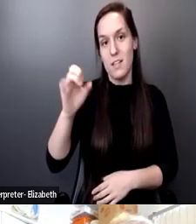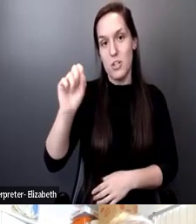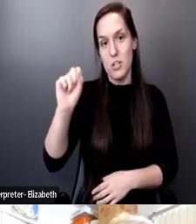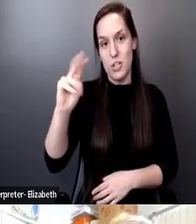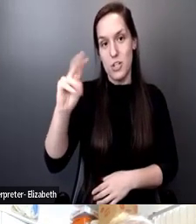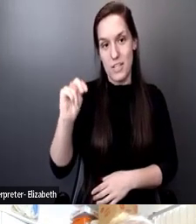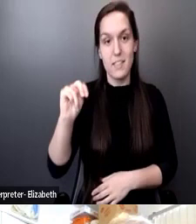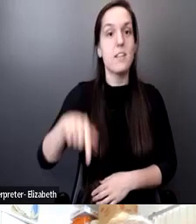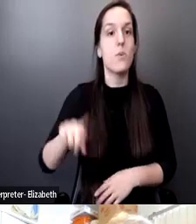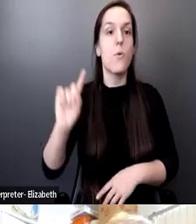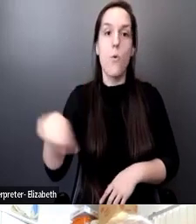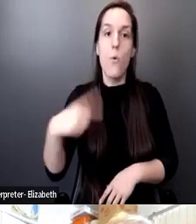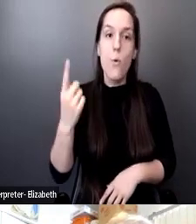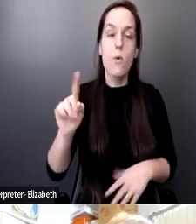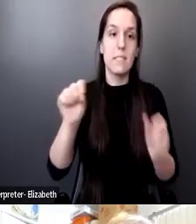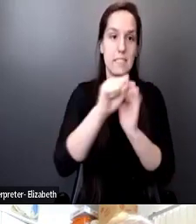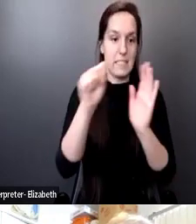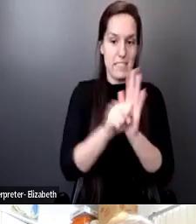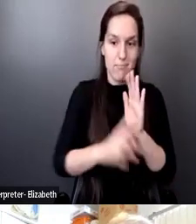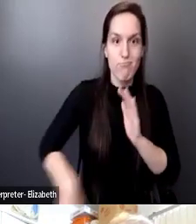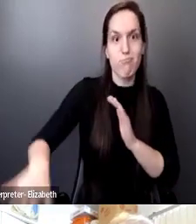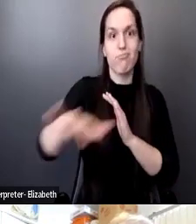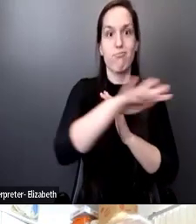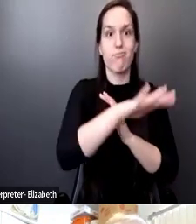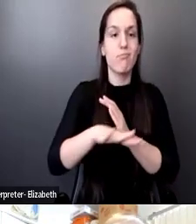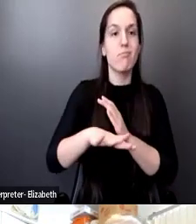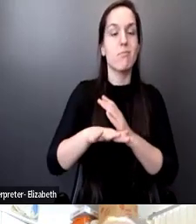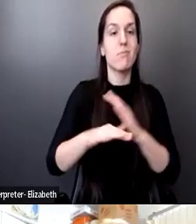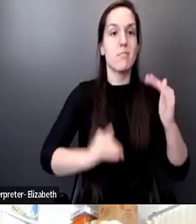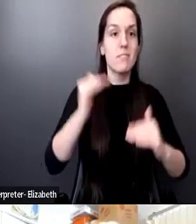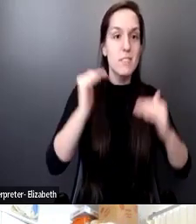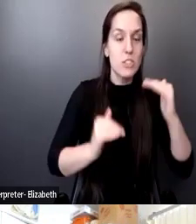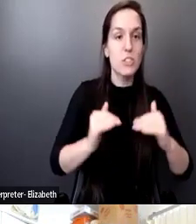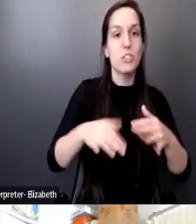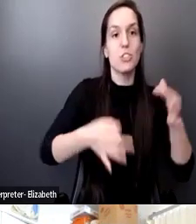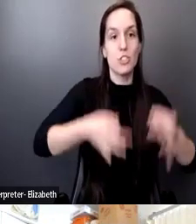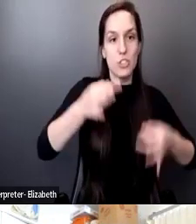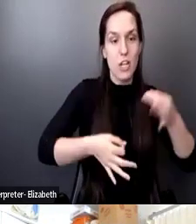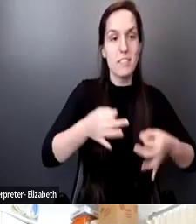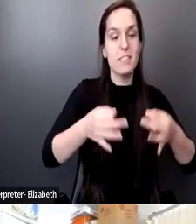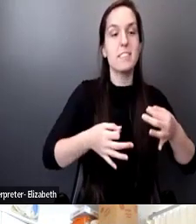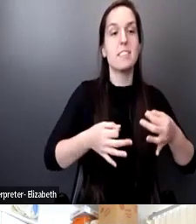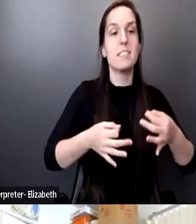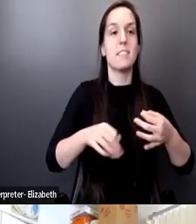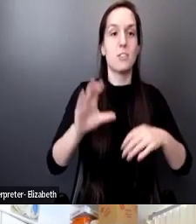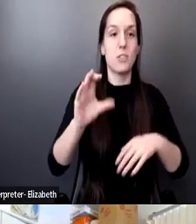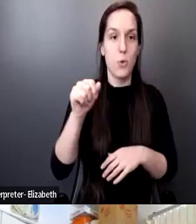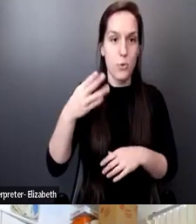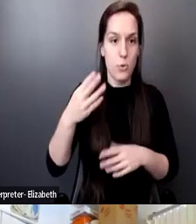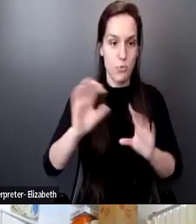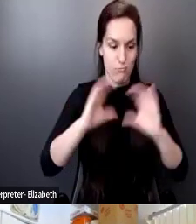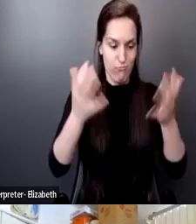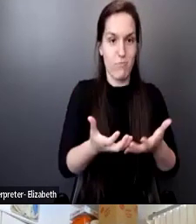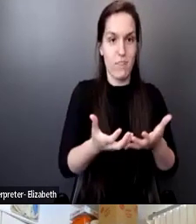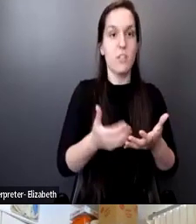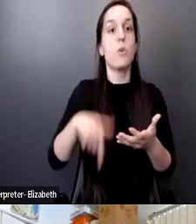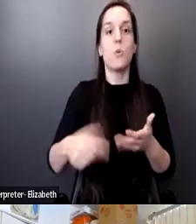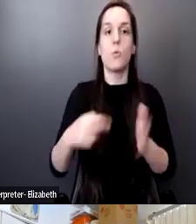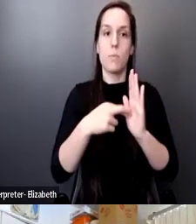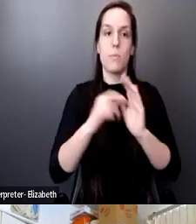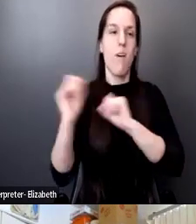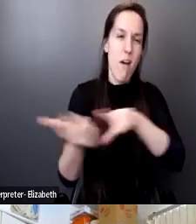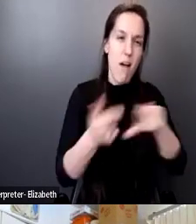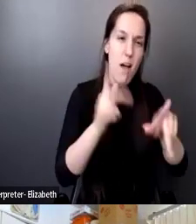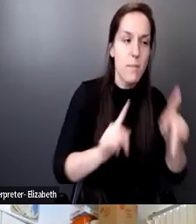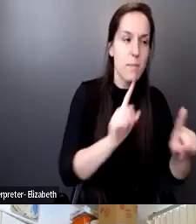-led social justice organization and cross-disability means that we represent and are people with all types of disabilities.